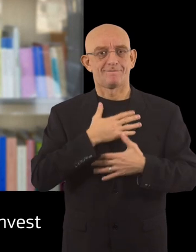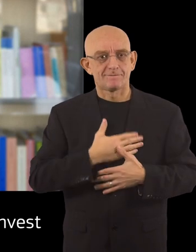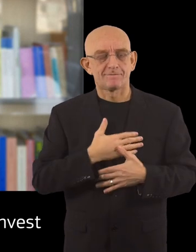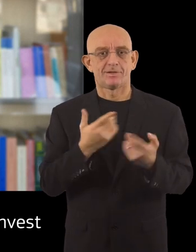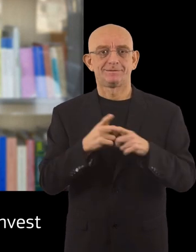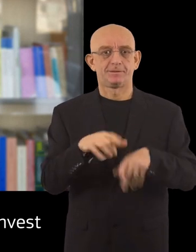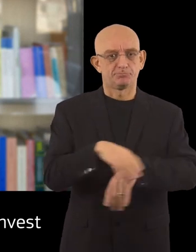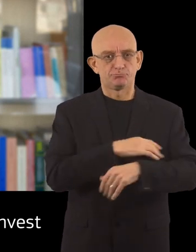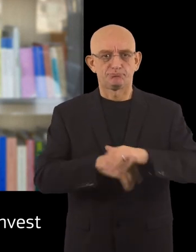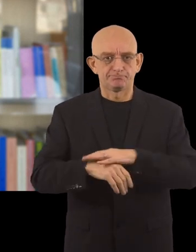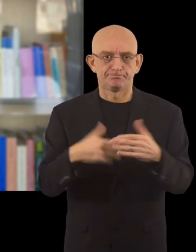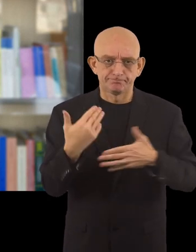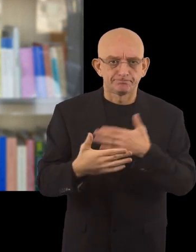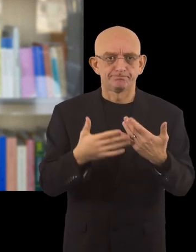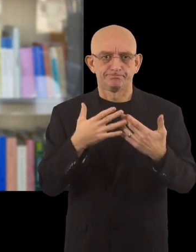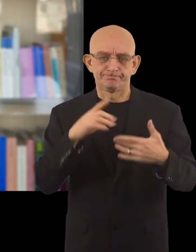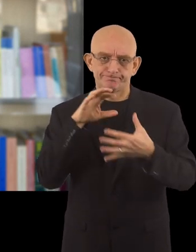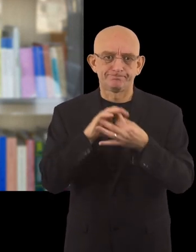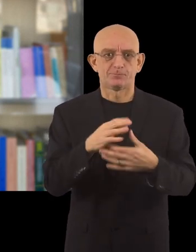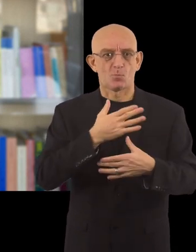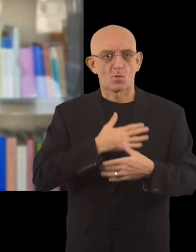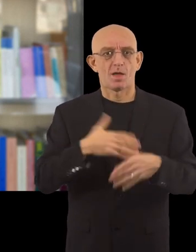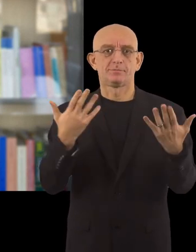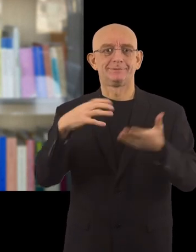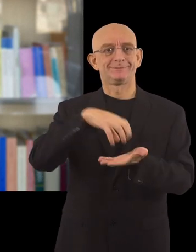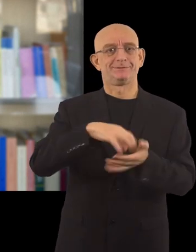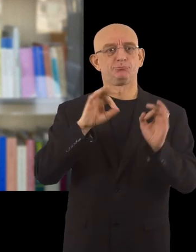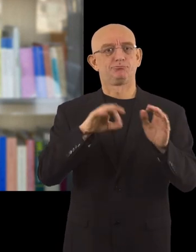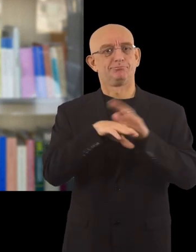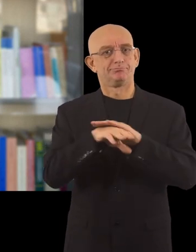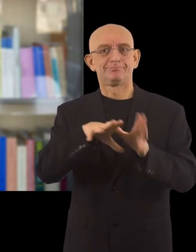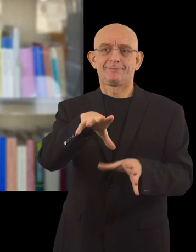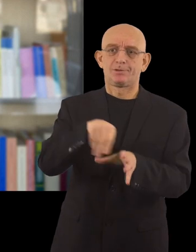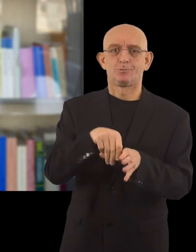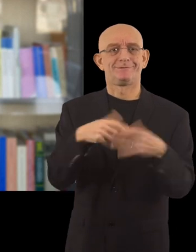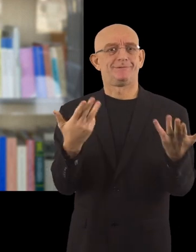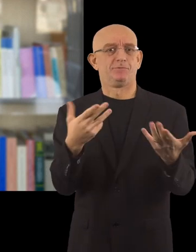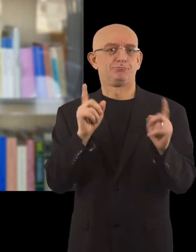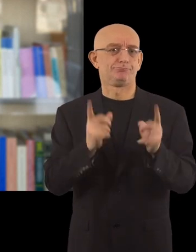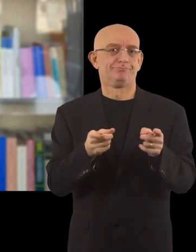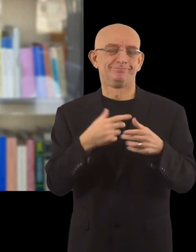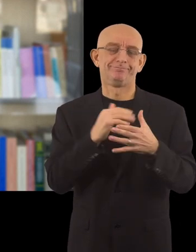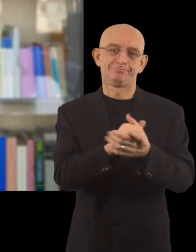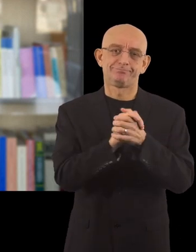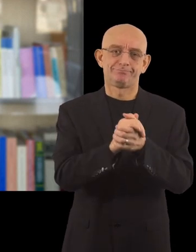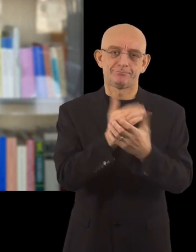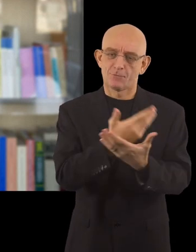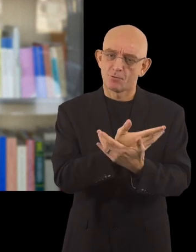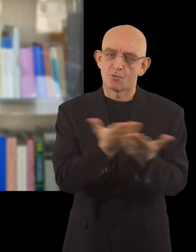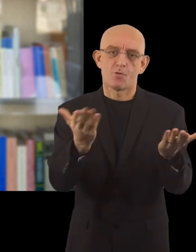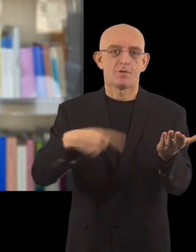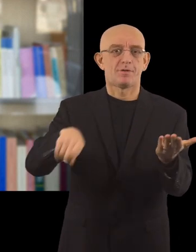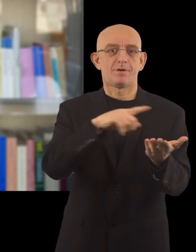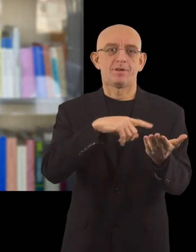everyone is willing to invest more and more in becoming more accessible and inclusive. Congratulations to all